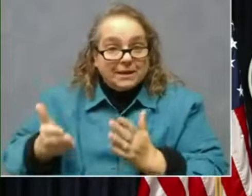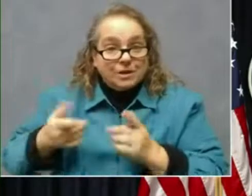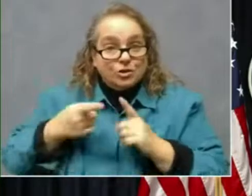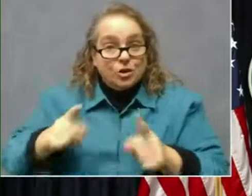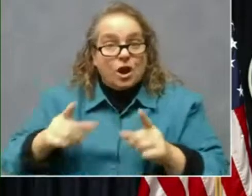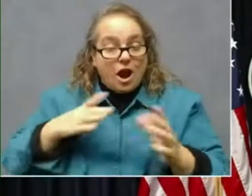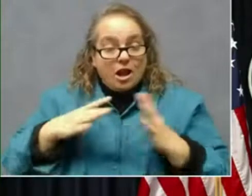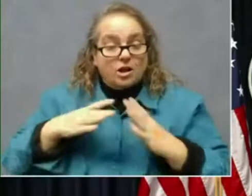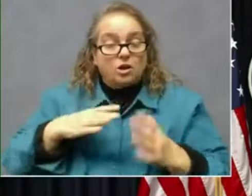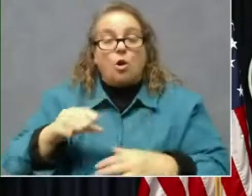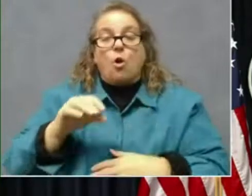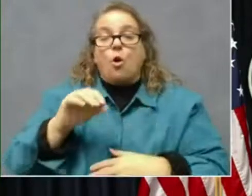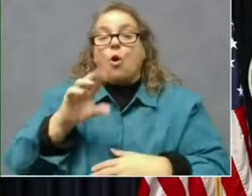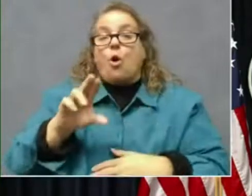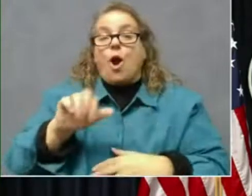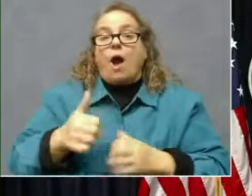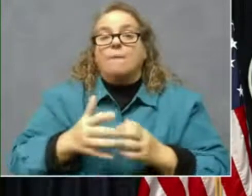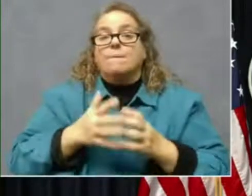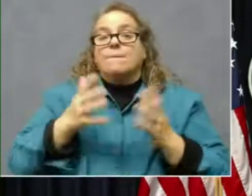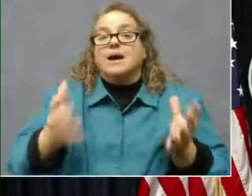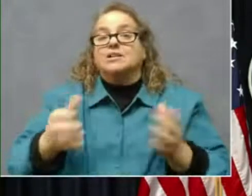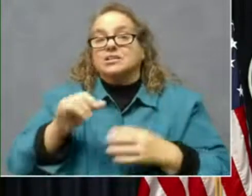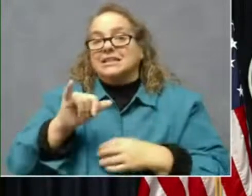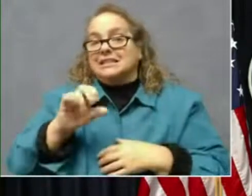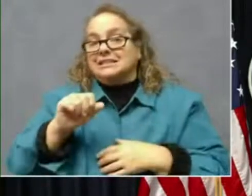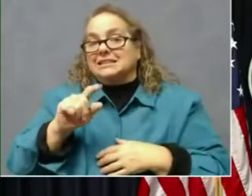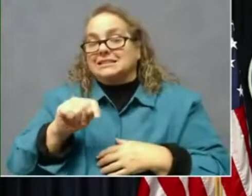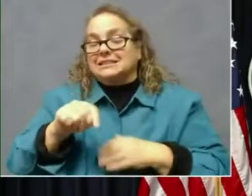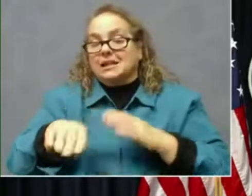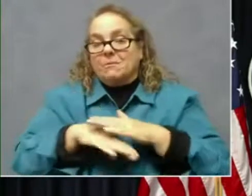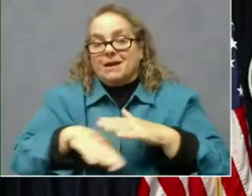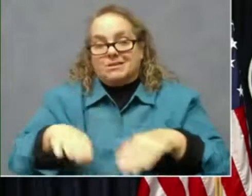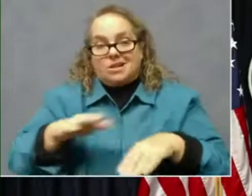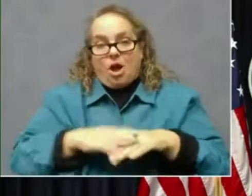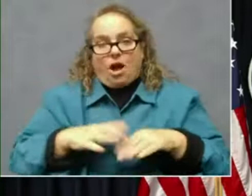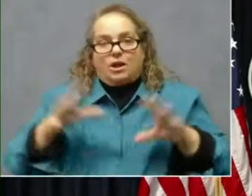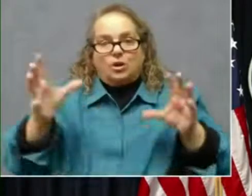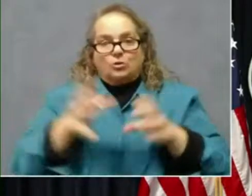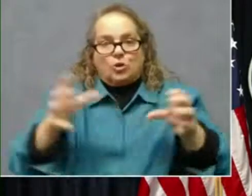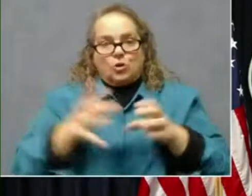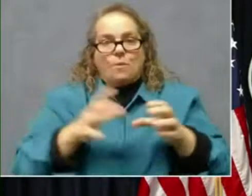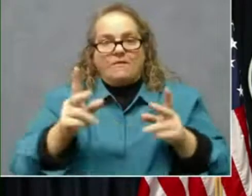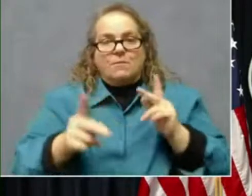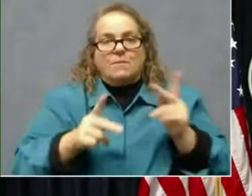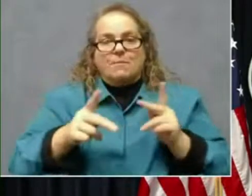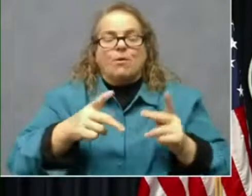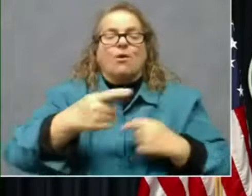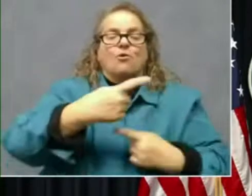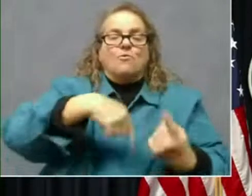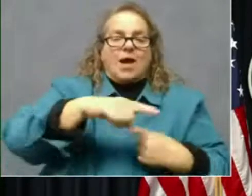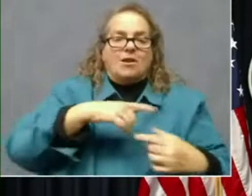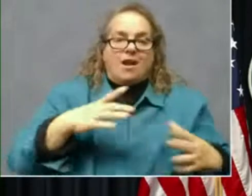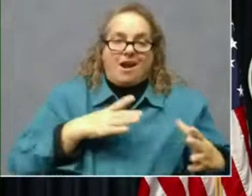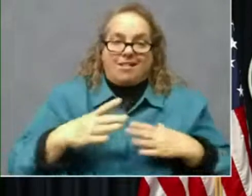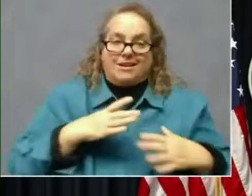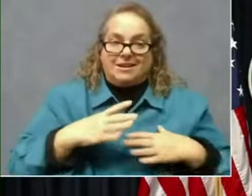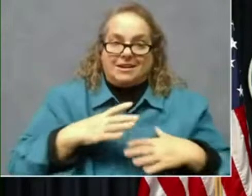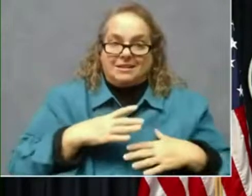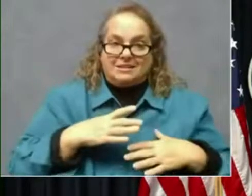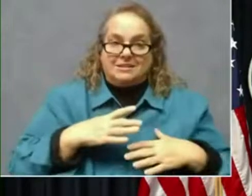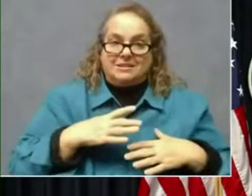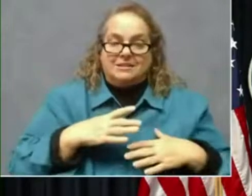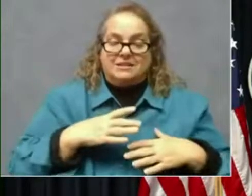how much of it is based on gatherings in and around the holidays that we've had. Our